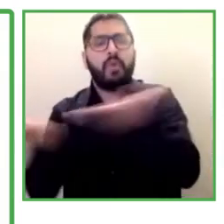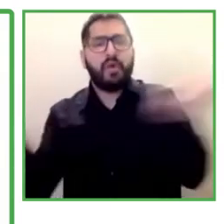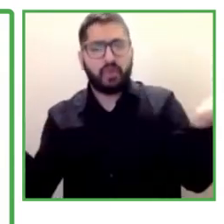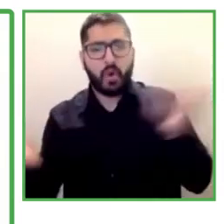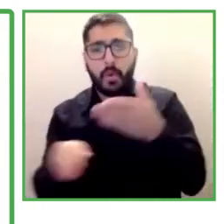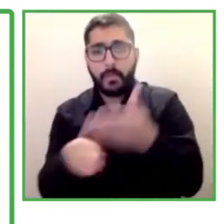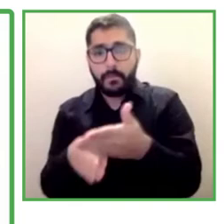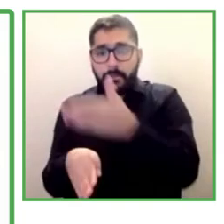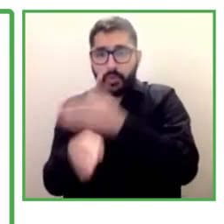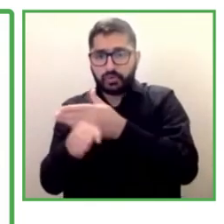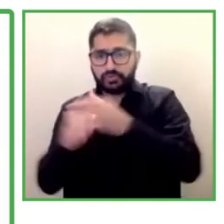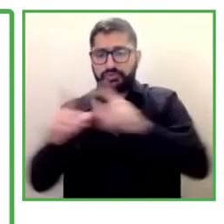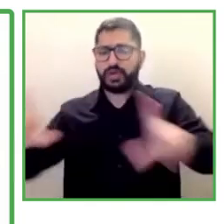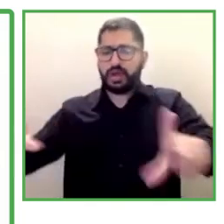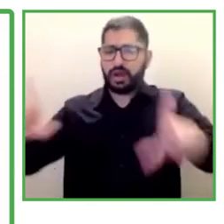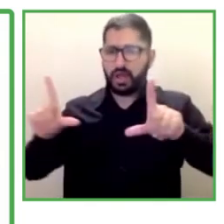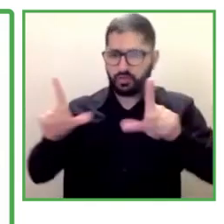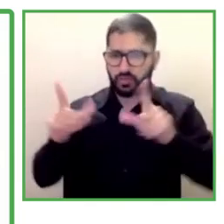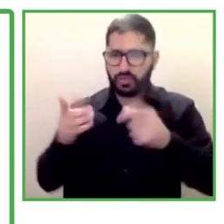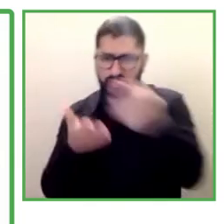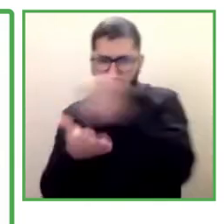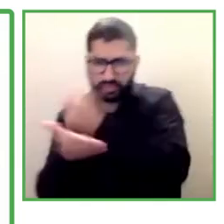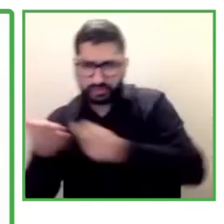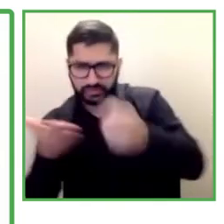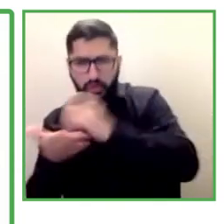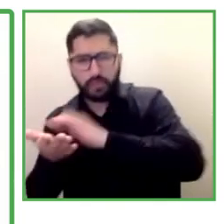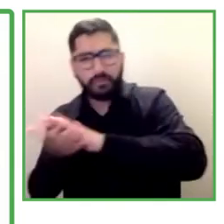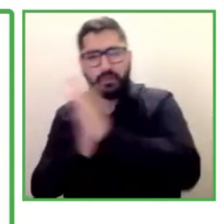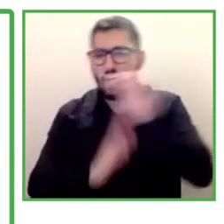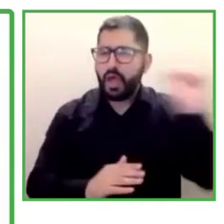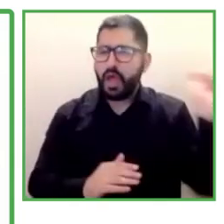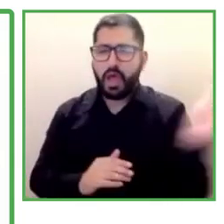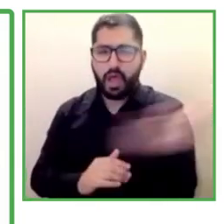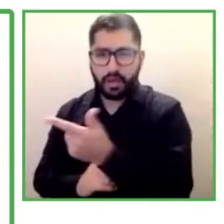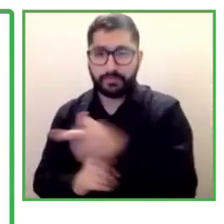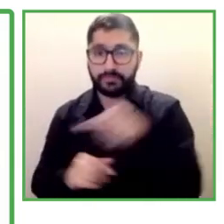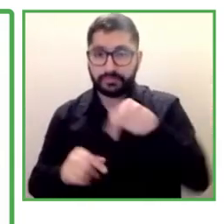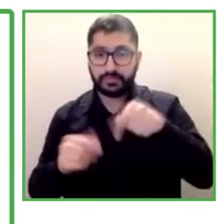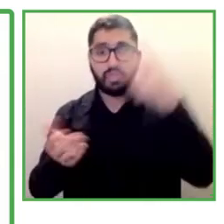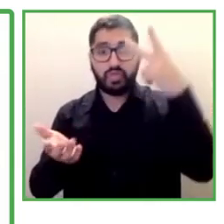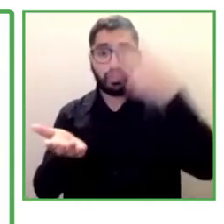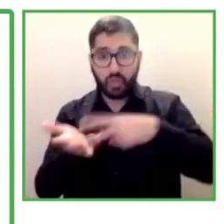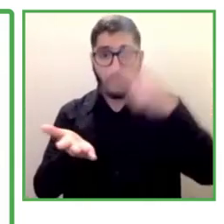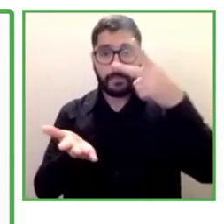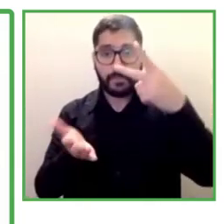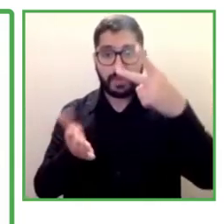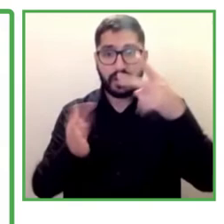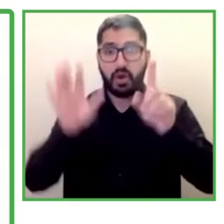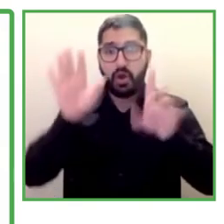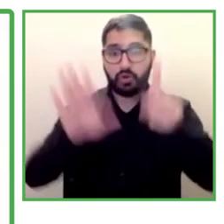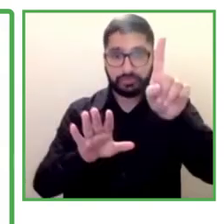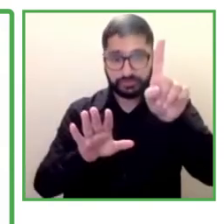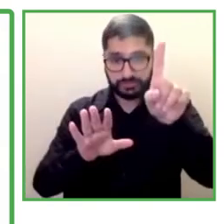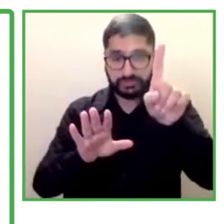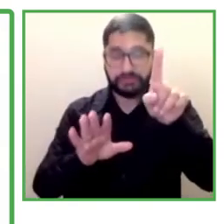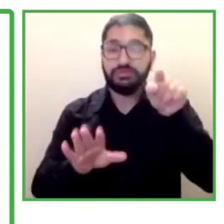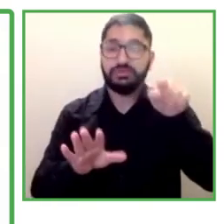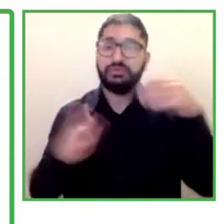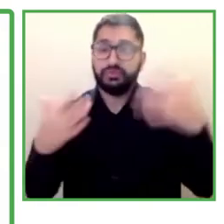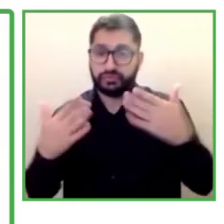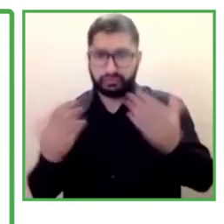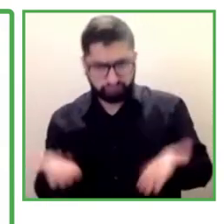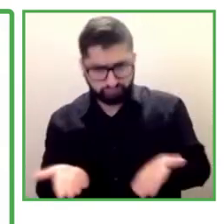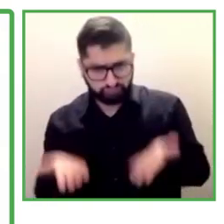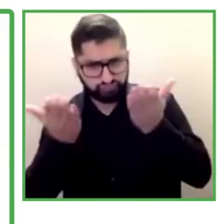in design for everyone. She works with the Ministry of